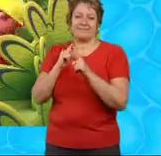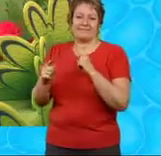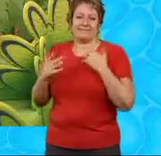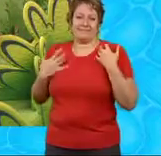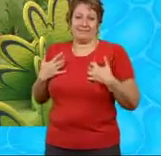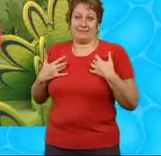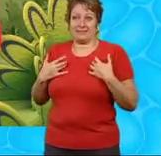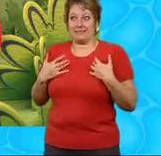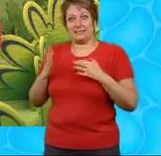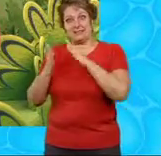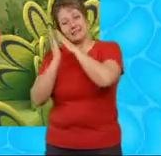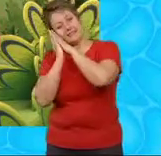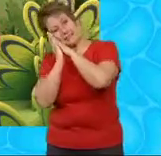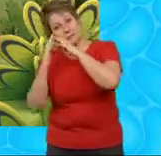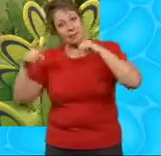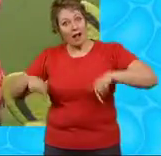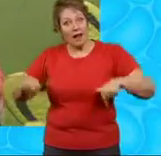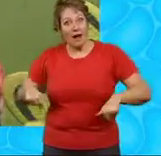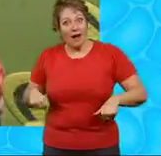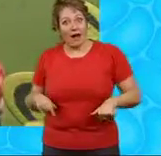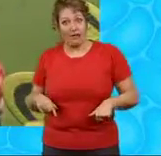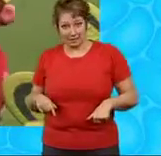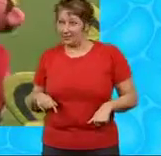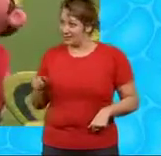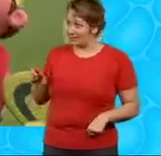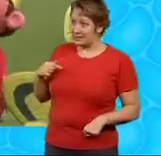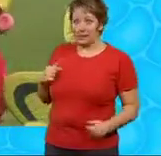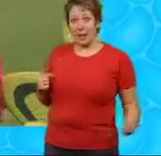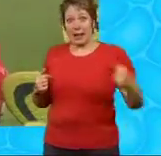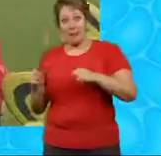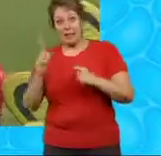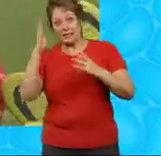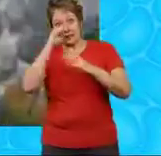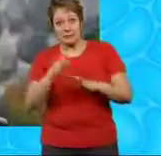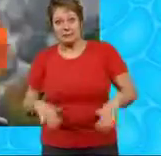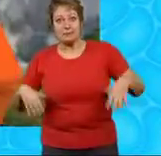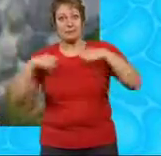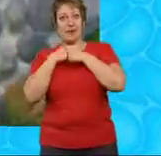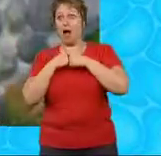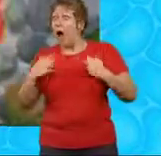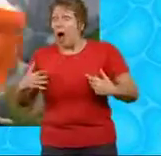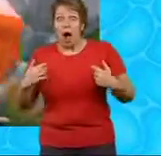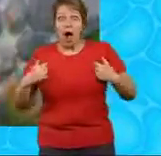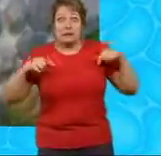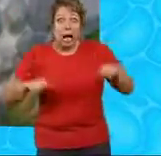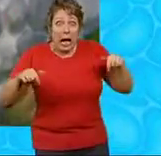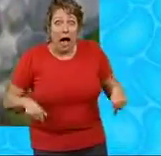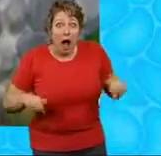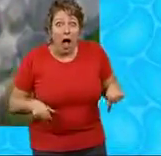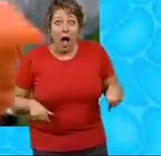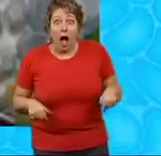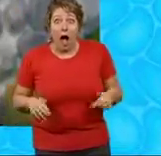we could have a sleepover here tonight See? I brought my sleeping bag from the yard Here? Tonight?